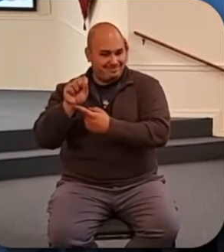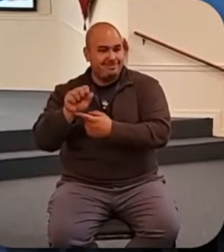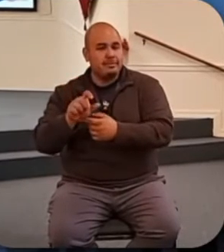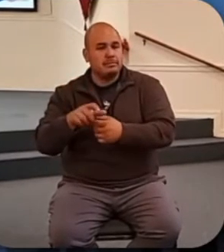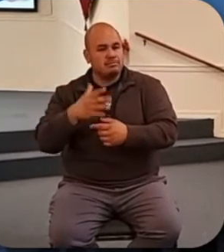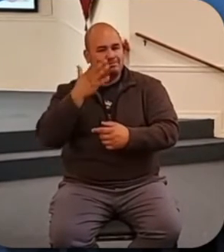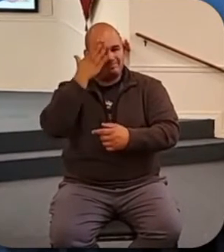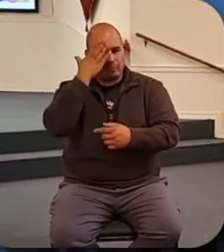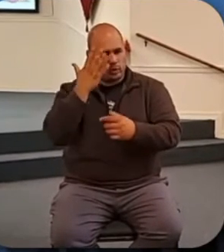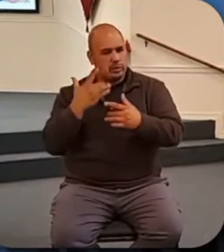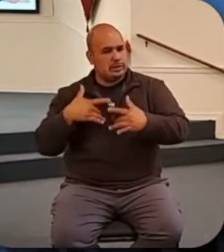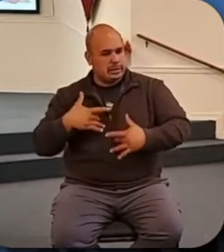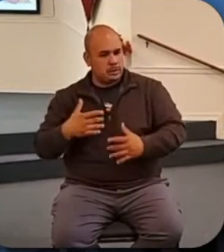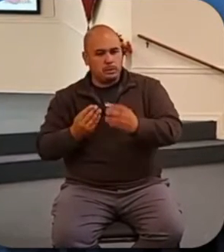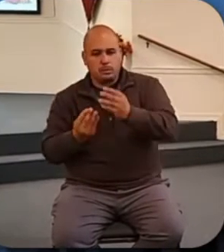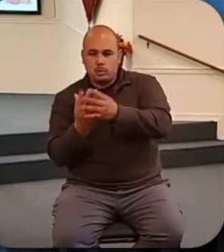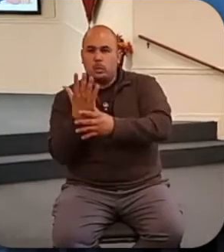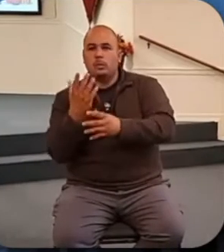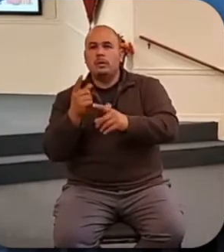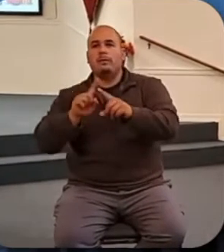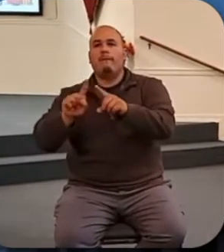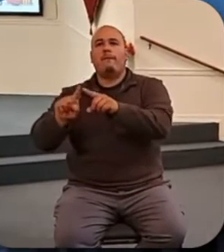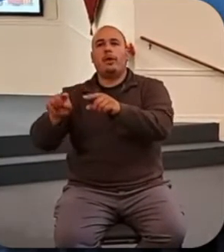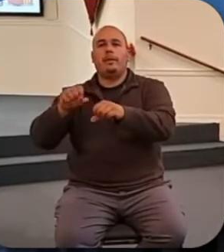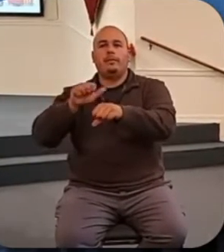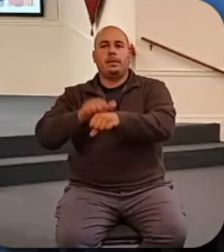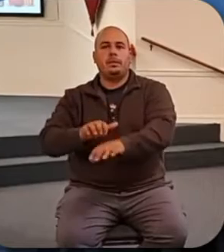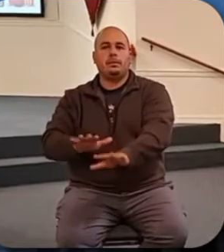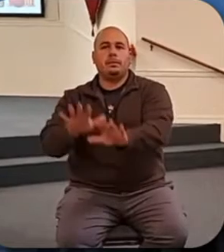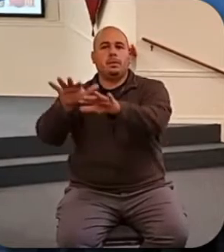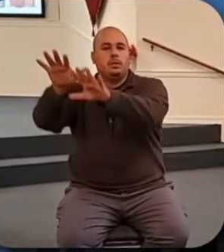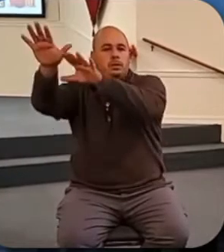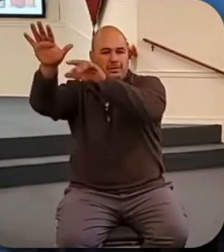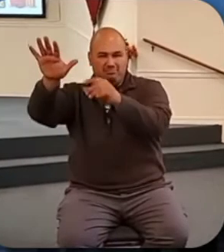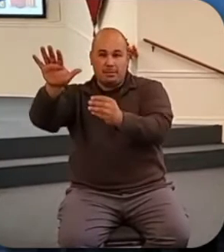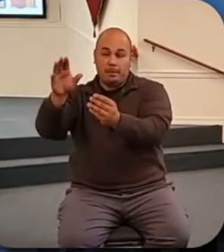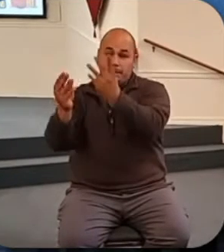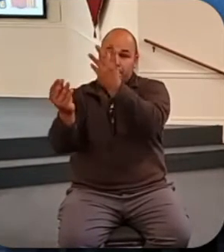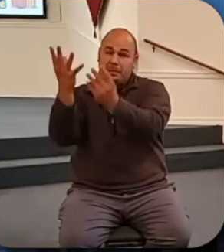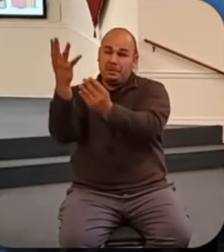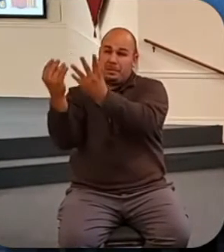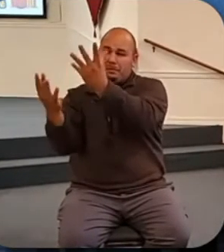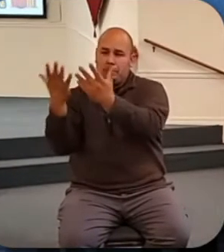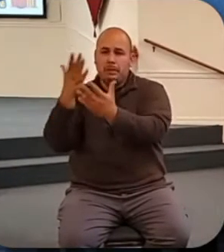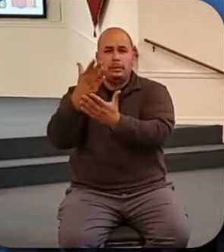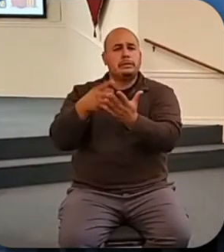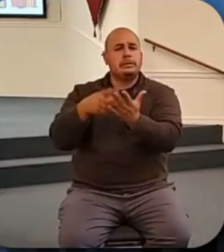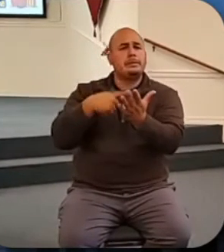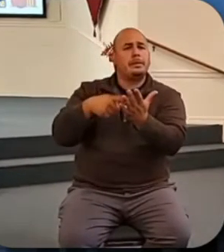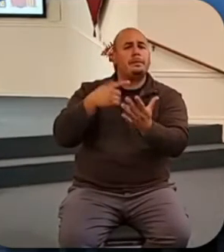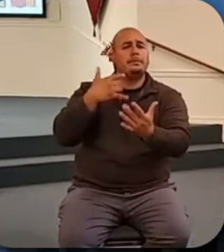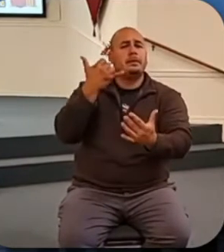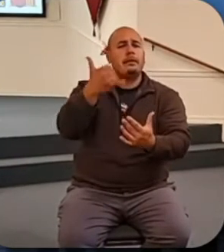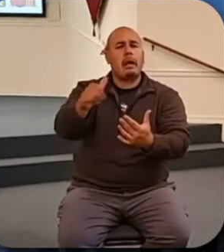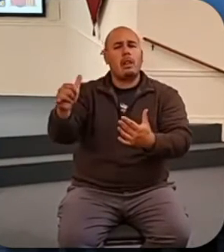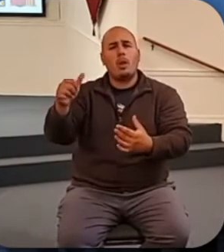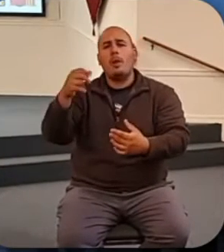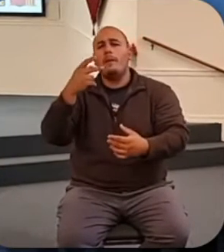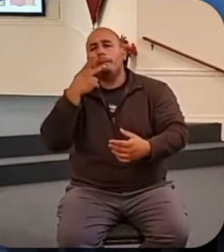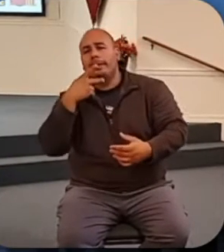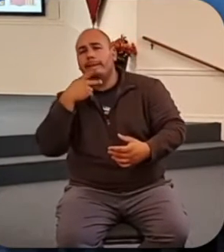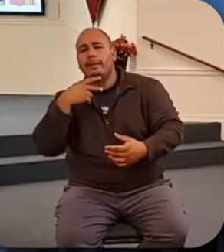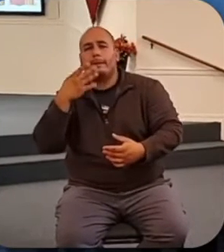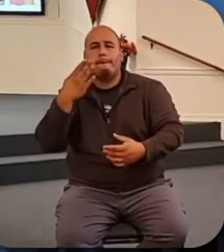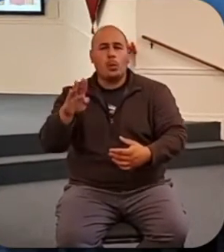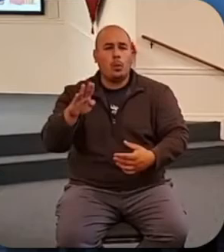have wonderful wildflowers on the hillsides in the springtime. Sometimes you can see them, they'll be yellow, sometimes pink or blue or purple. You